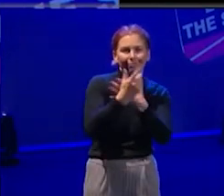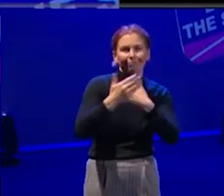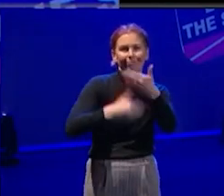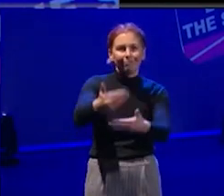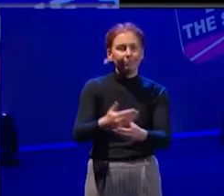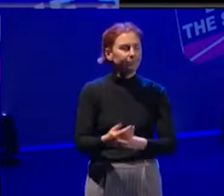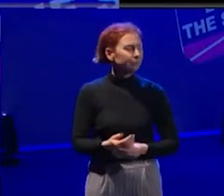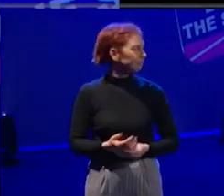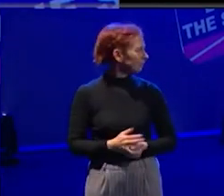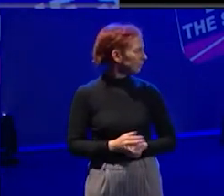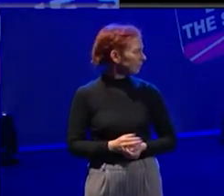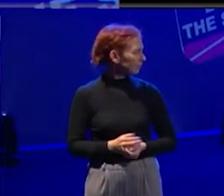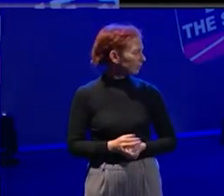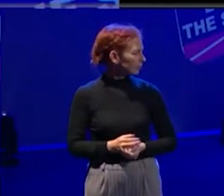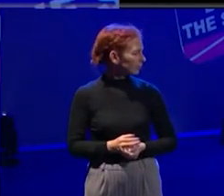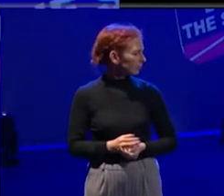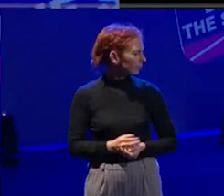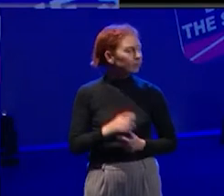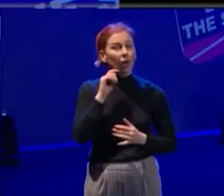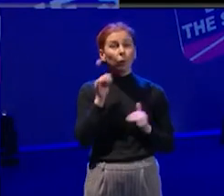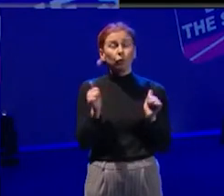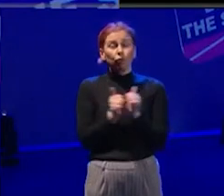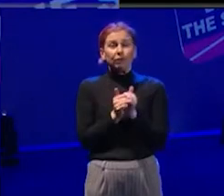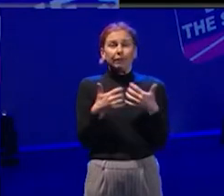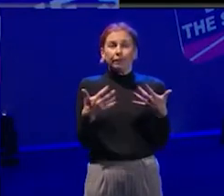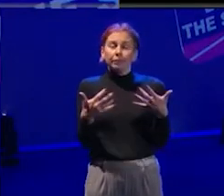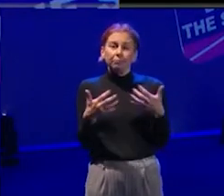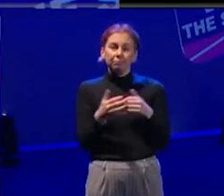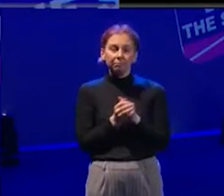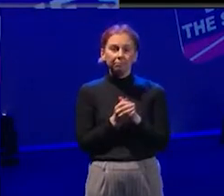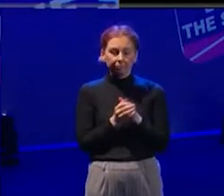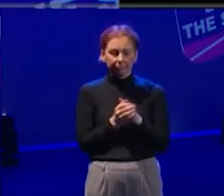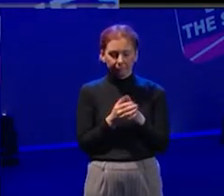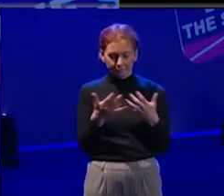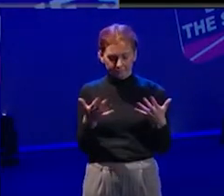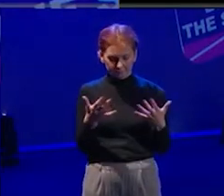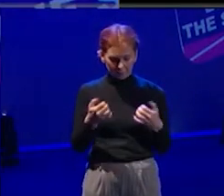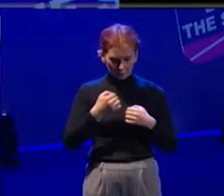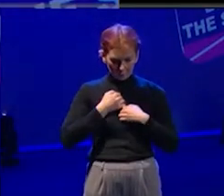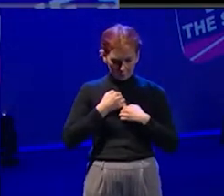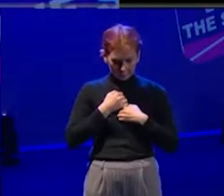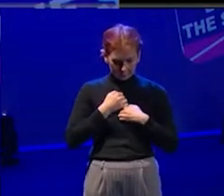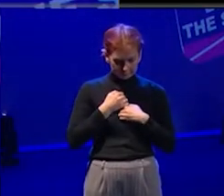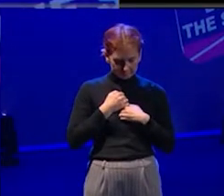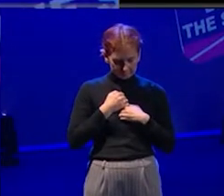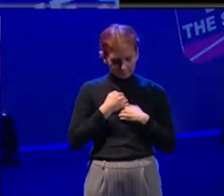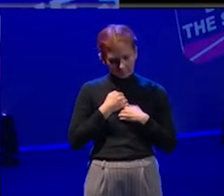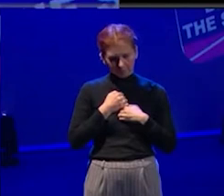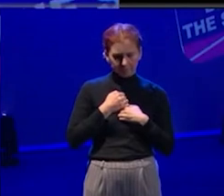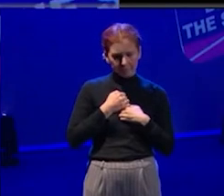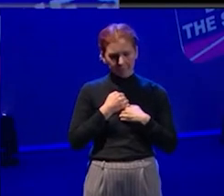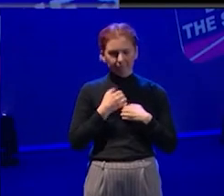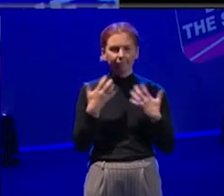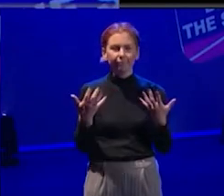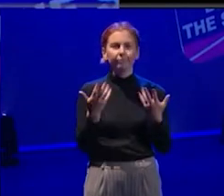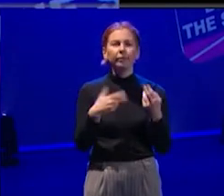I would agree with that. I think that for me specifically, because I, anytime